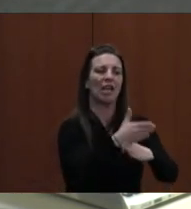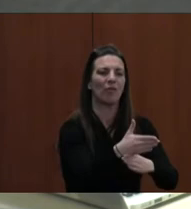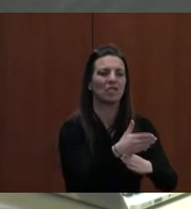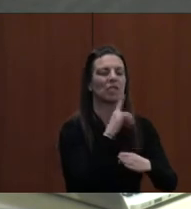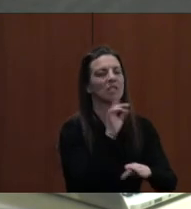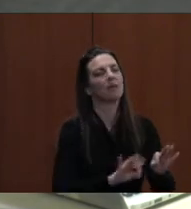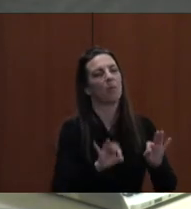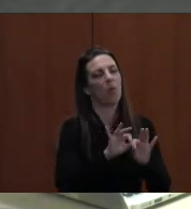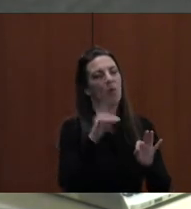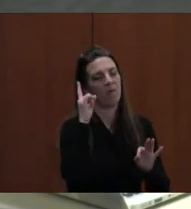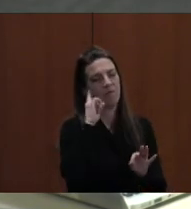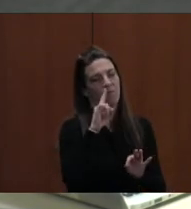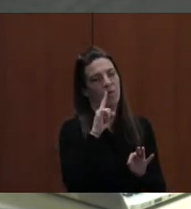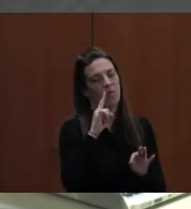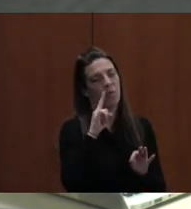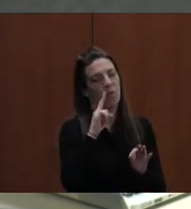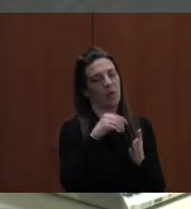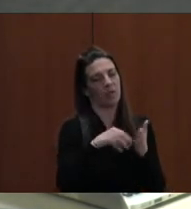success.